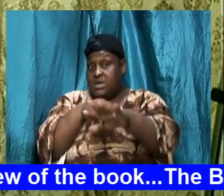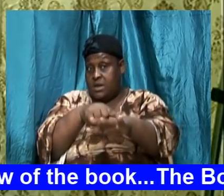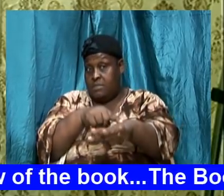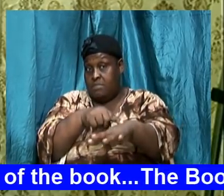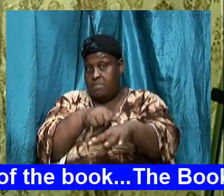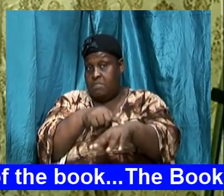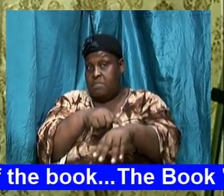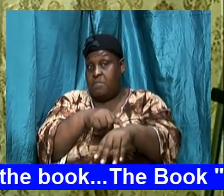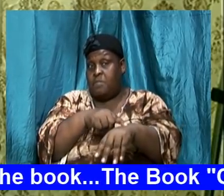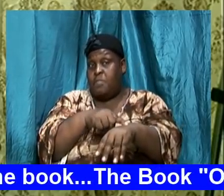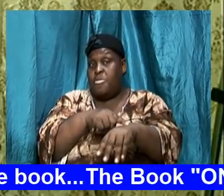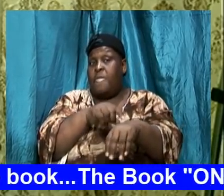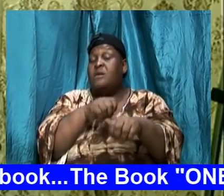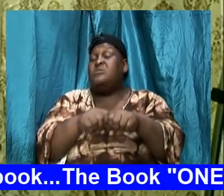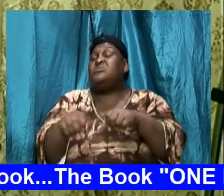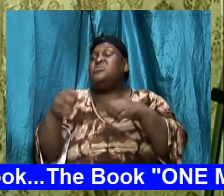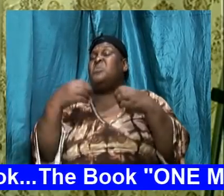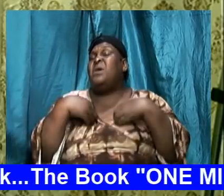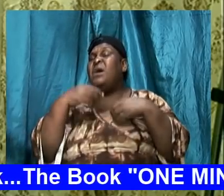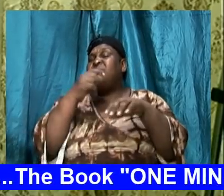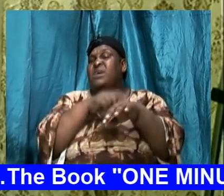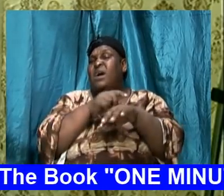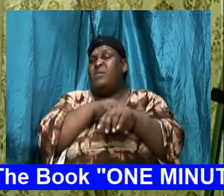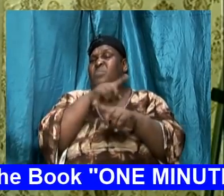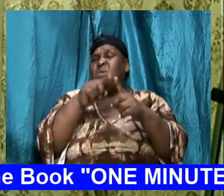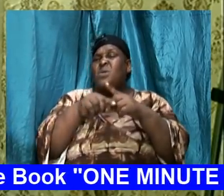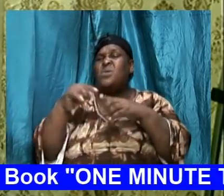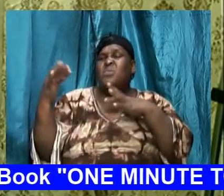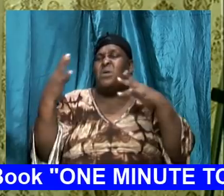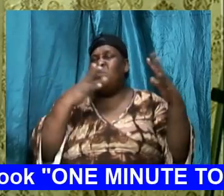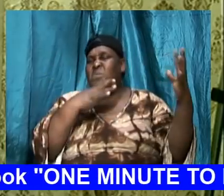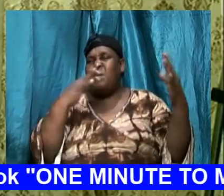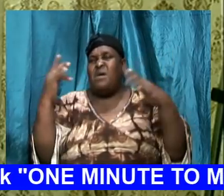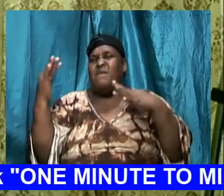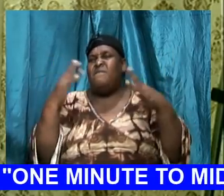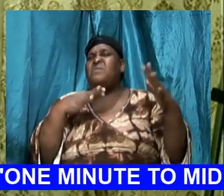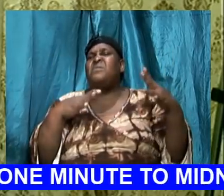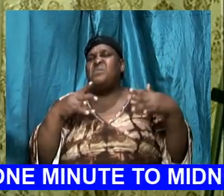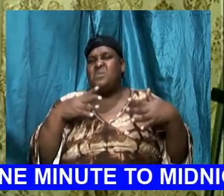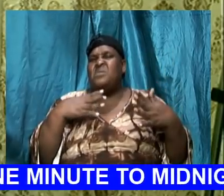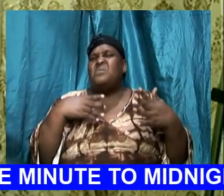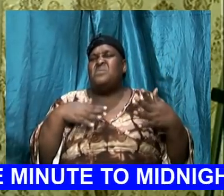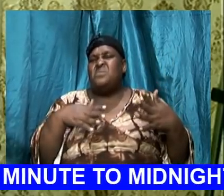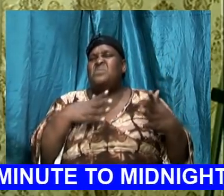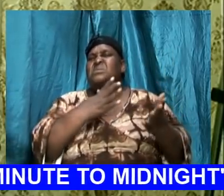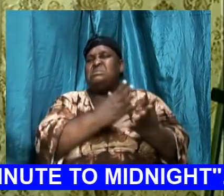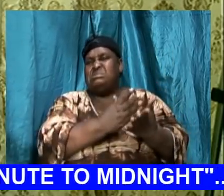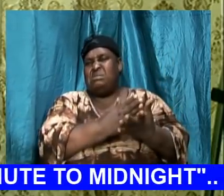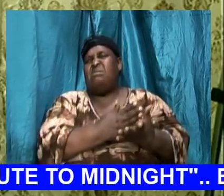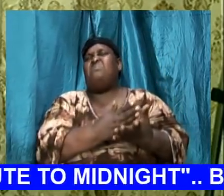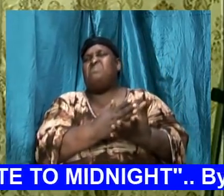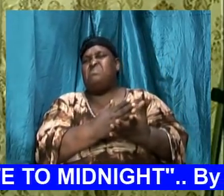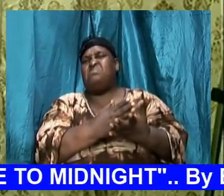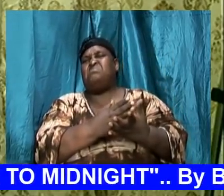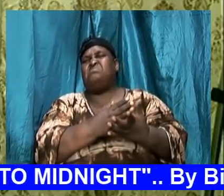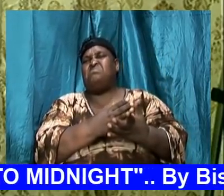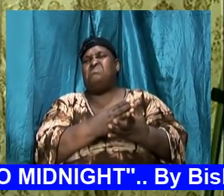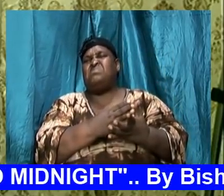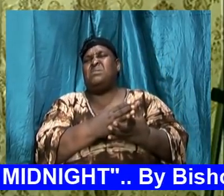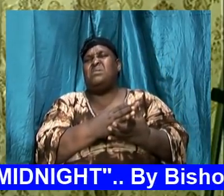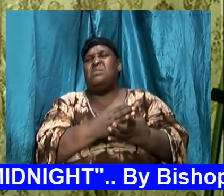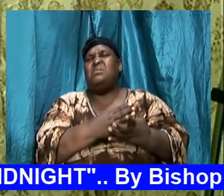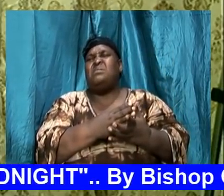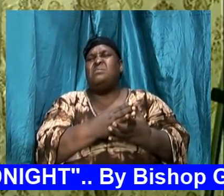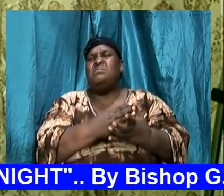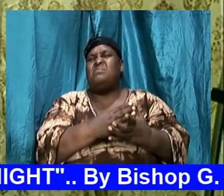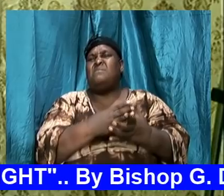so we are going to have our time when warfare ease off because nobody will fight forever you push and